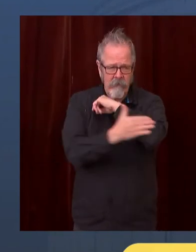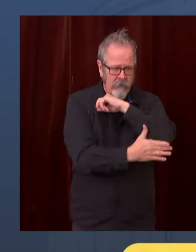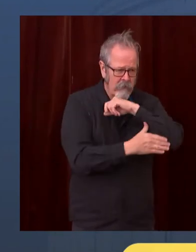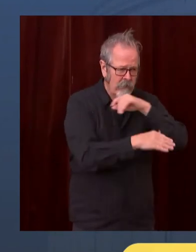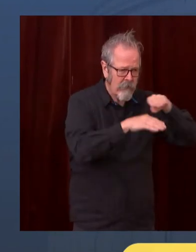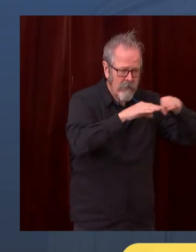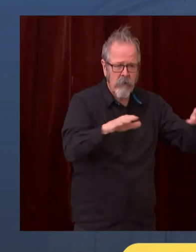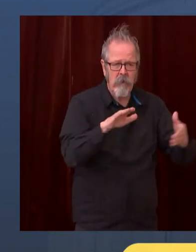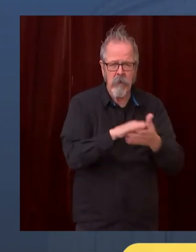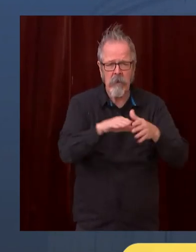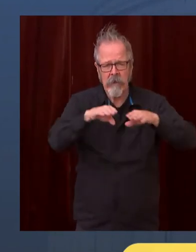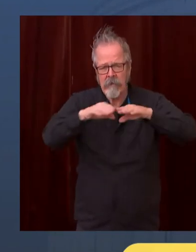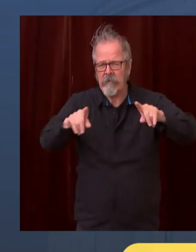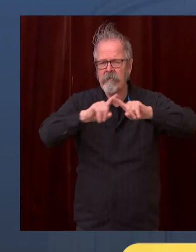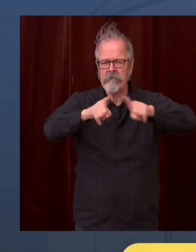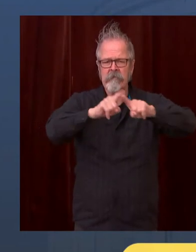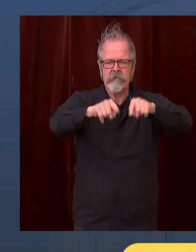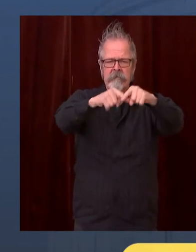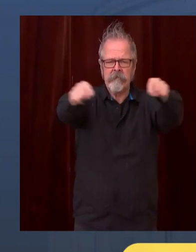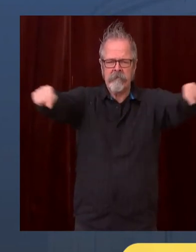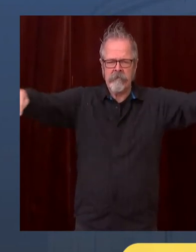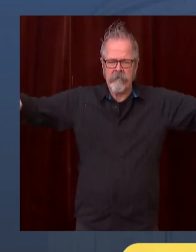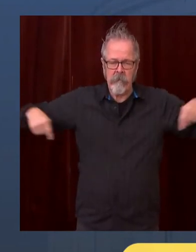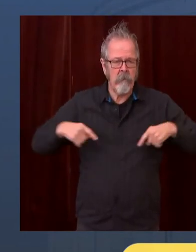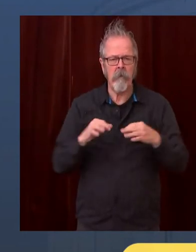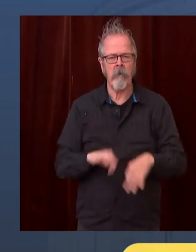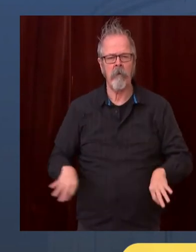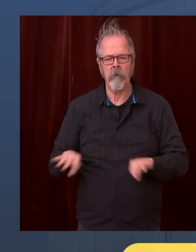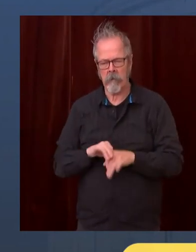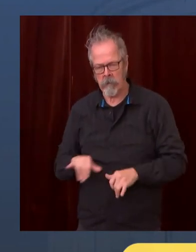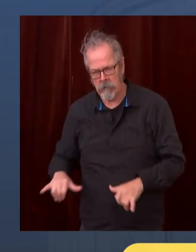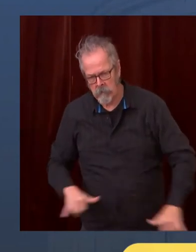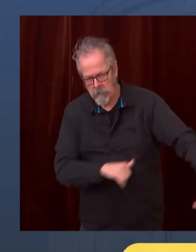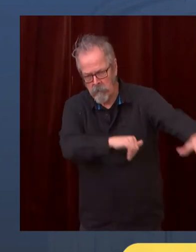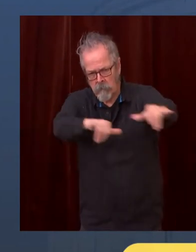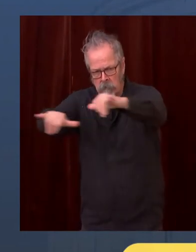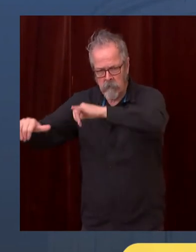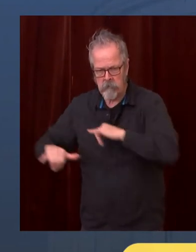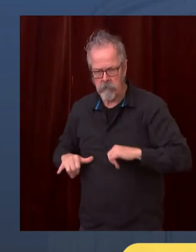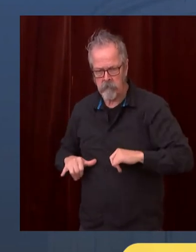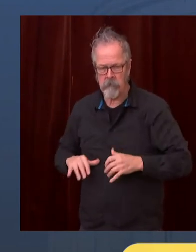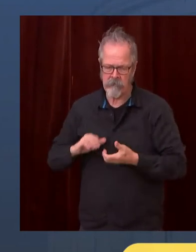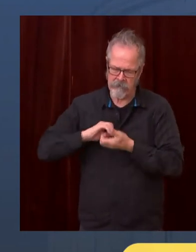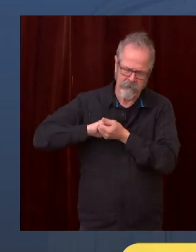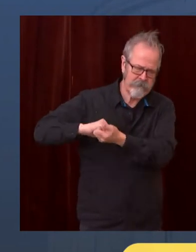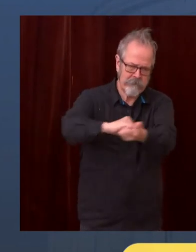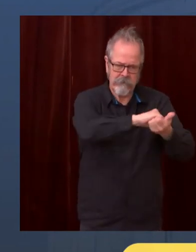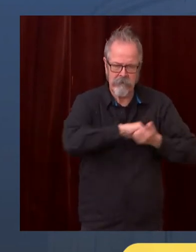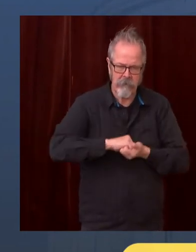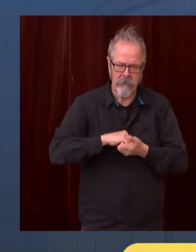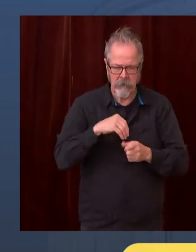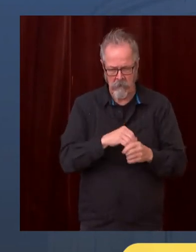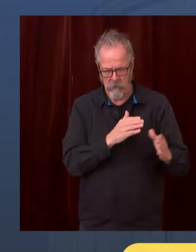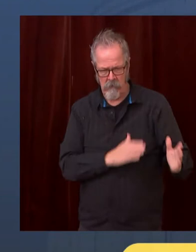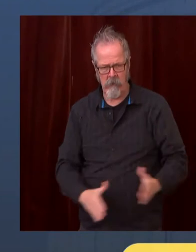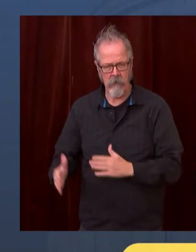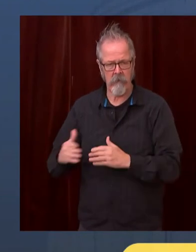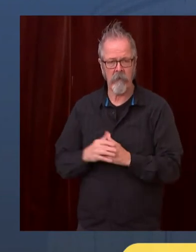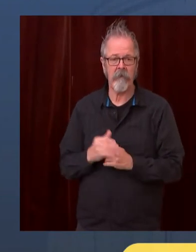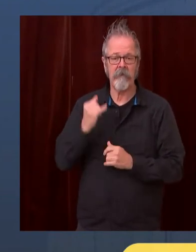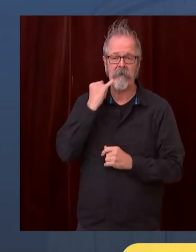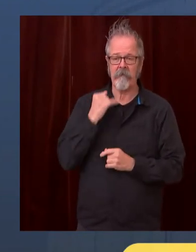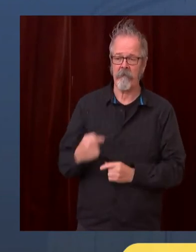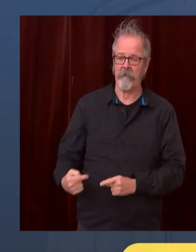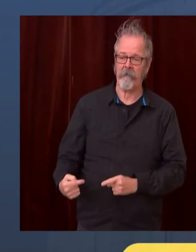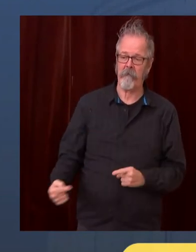inconsistencies, whether it's at a global or a federal, national or a state or a local level, I don't really care what level of government it's at,